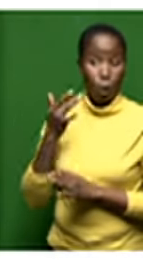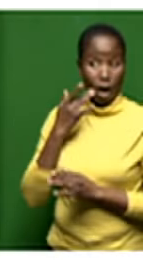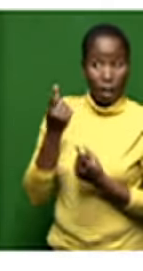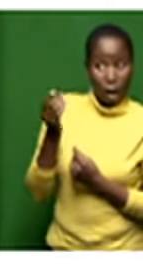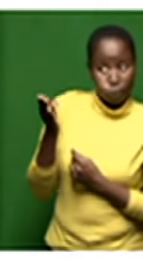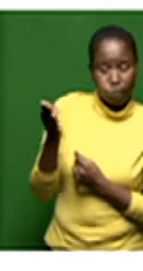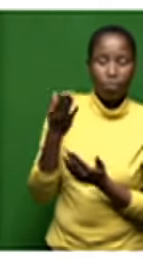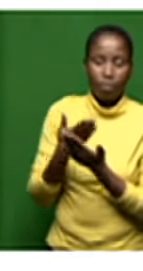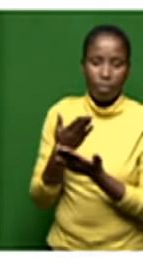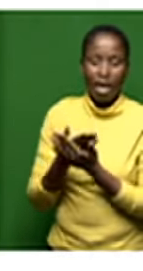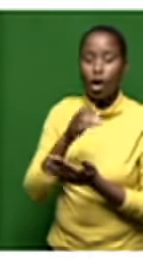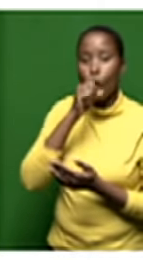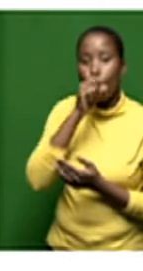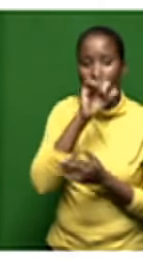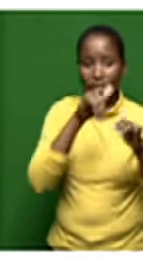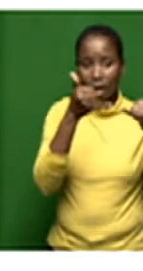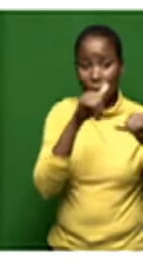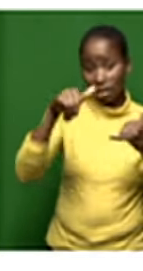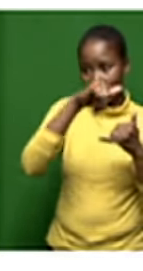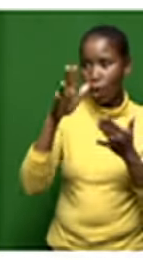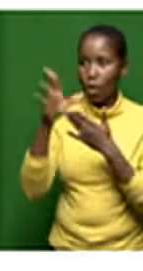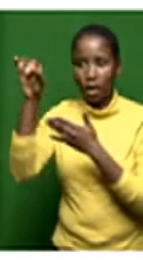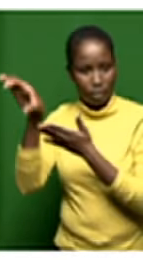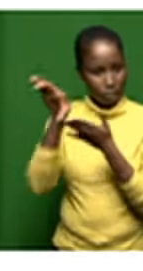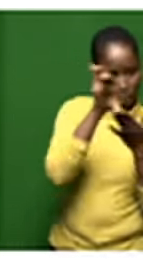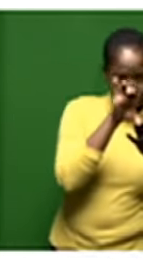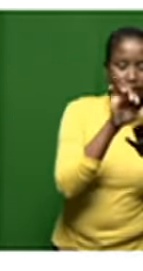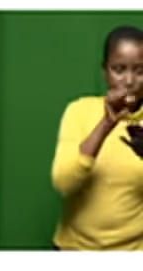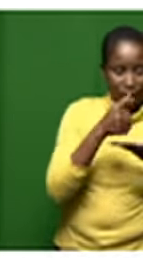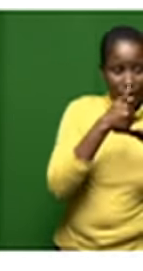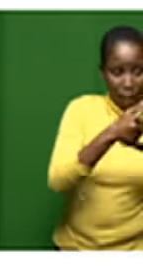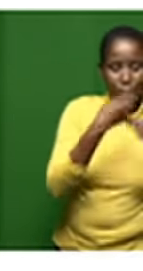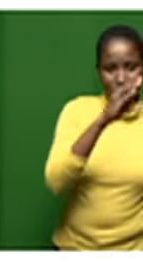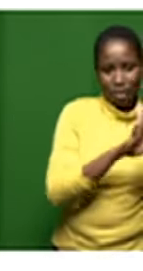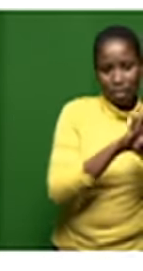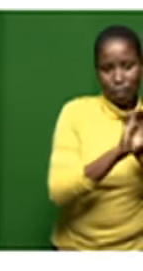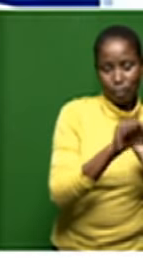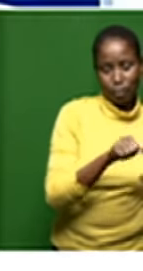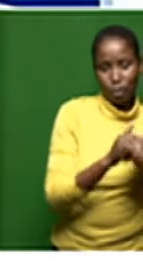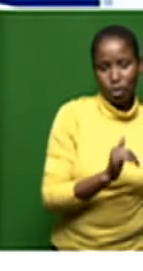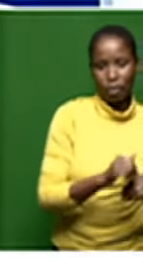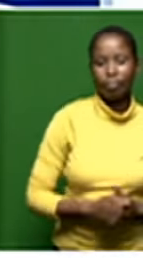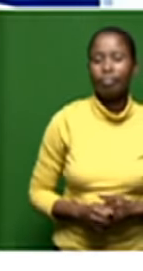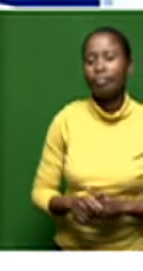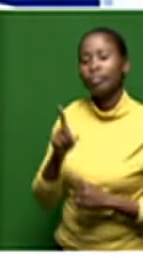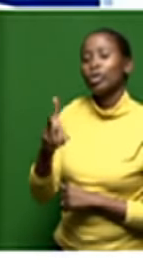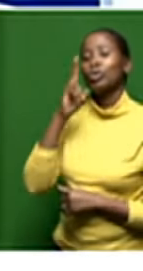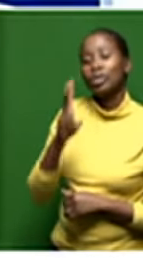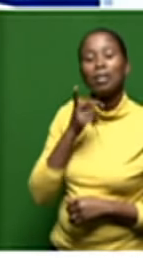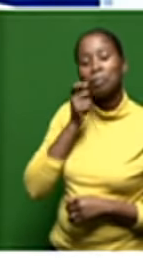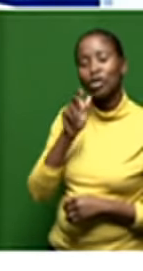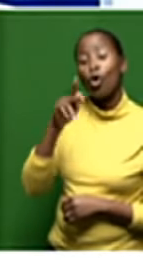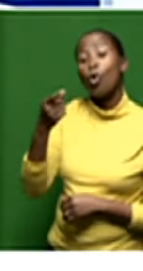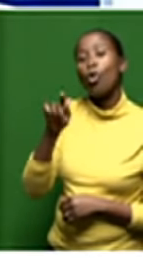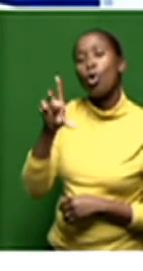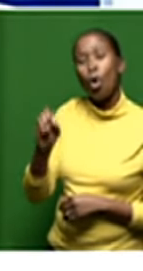will be managed through that particular business rescue process you see mr kokolo all of this is very